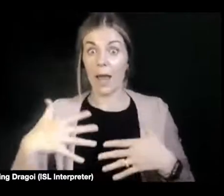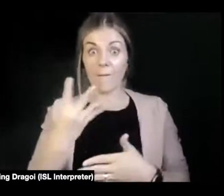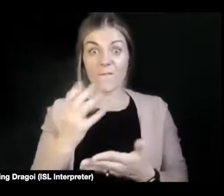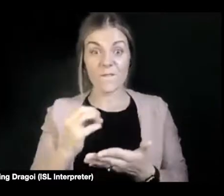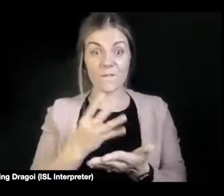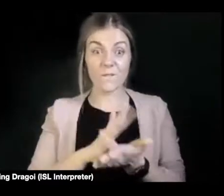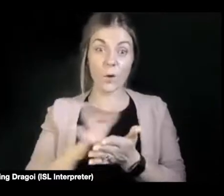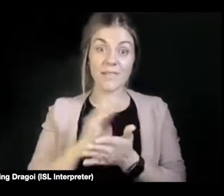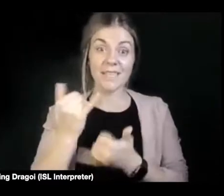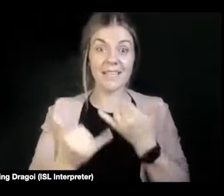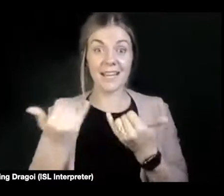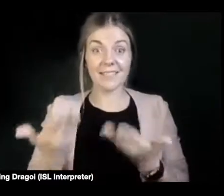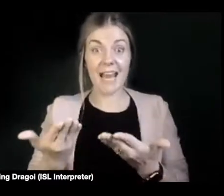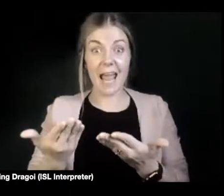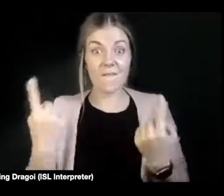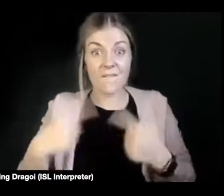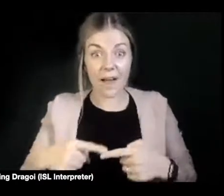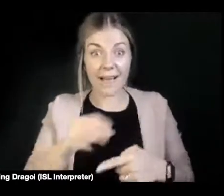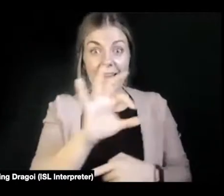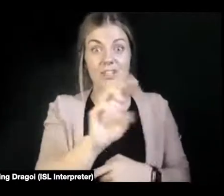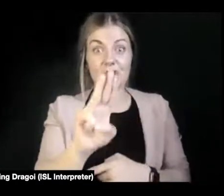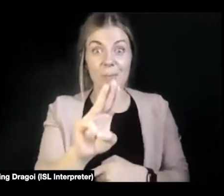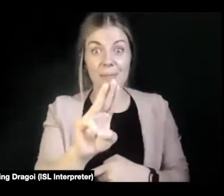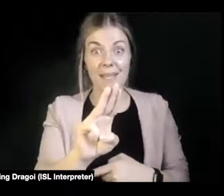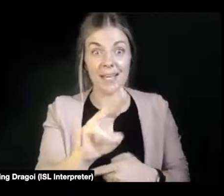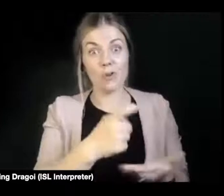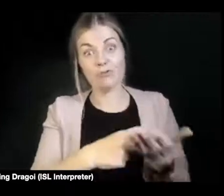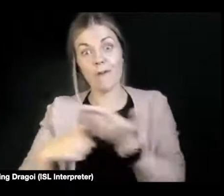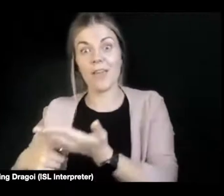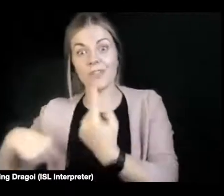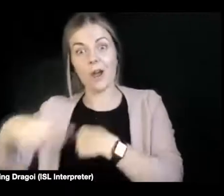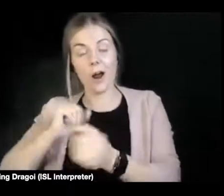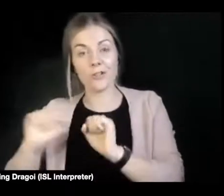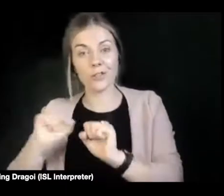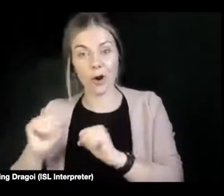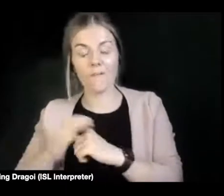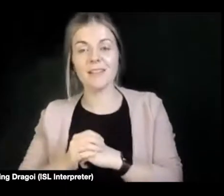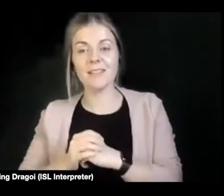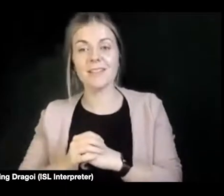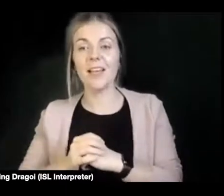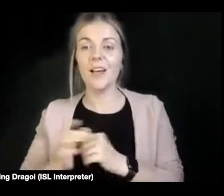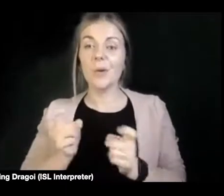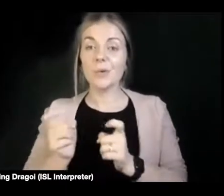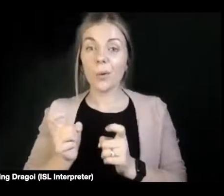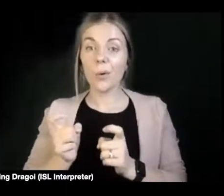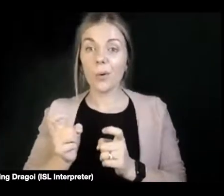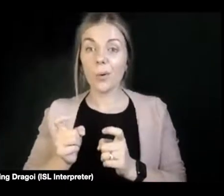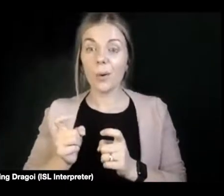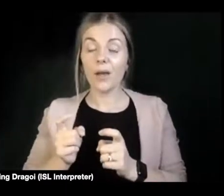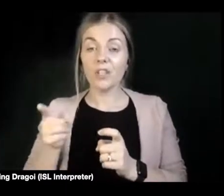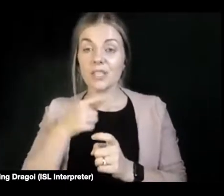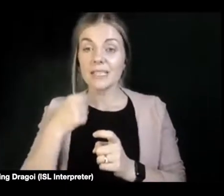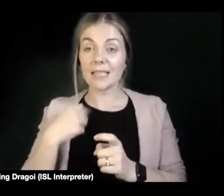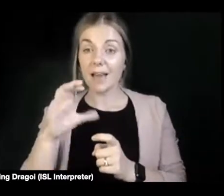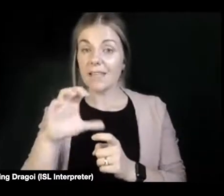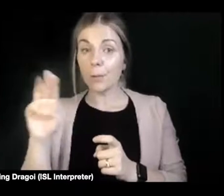But finally, now GPs, you know, yeah, exactly. And she was saying, actually, I'm very adventurous. I've got cerebral palsy. I've